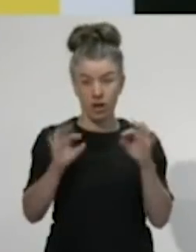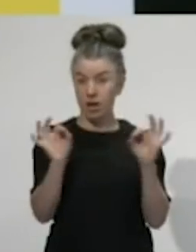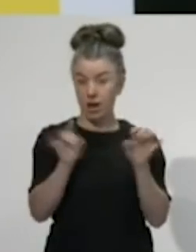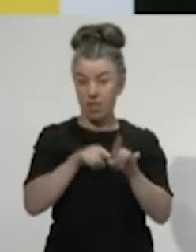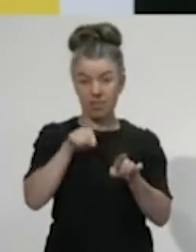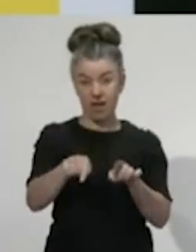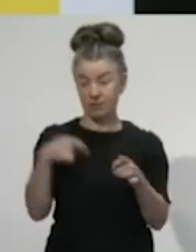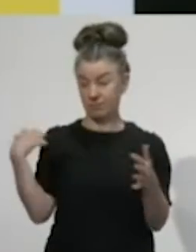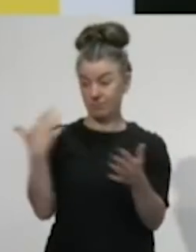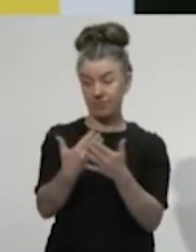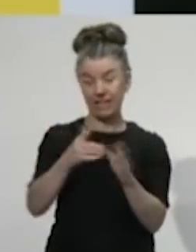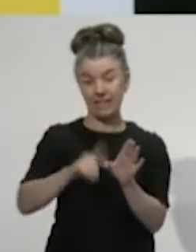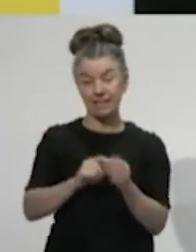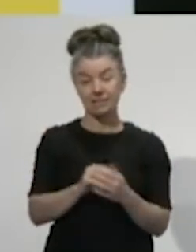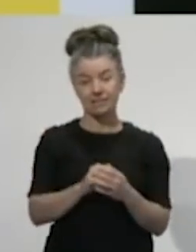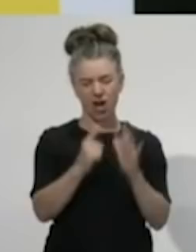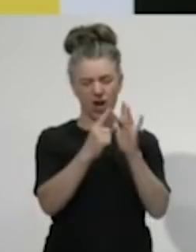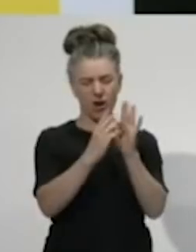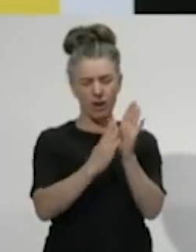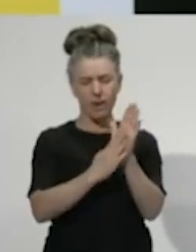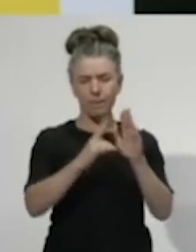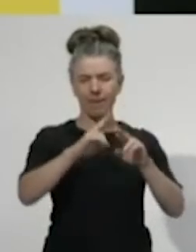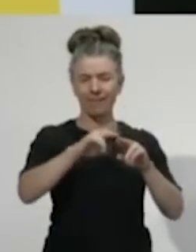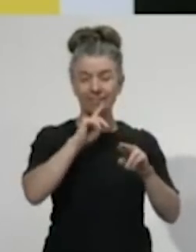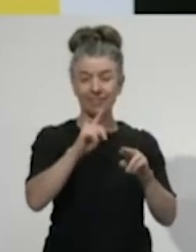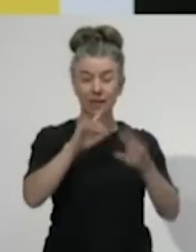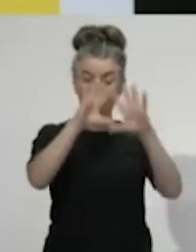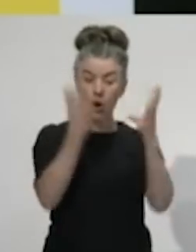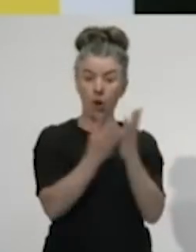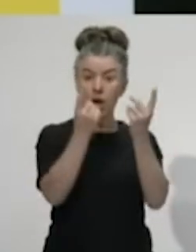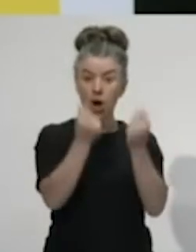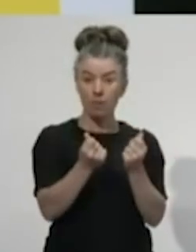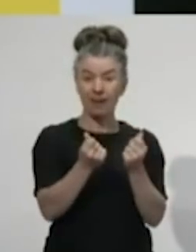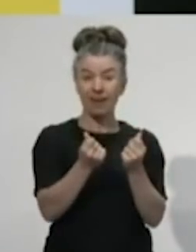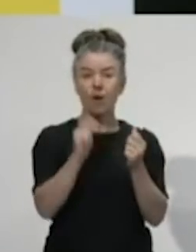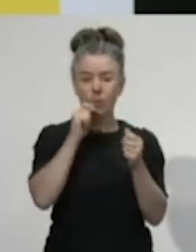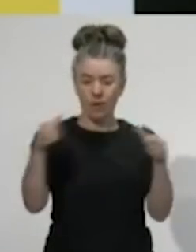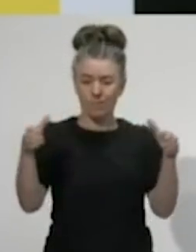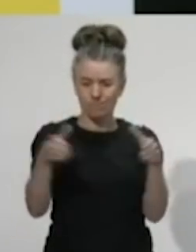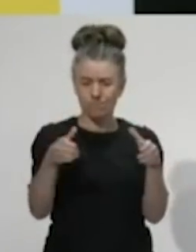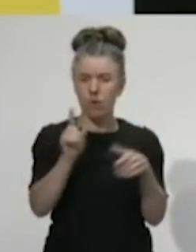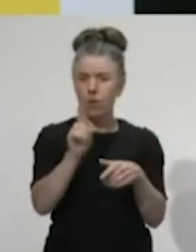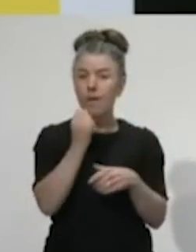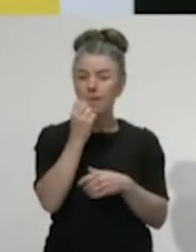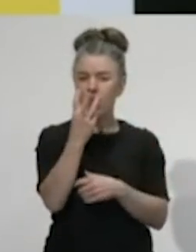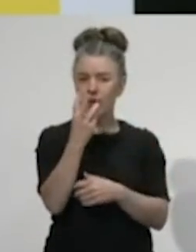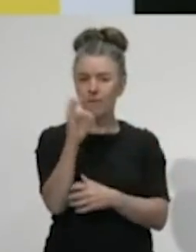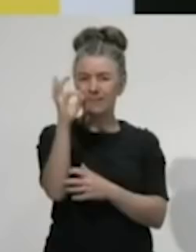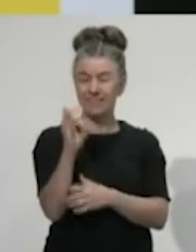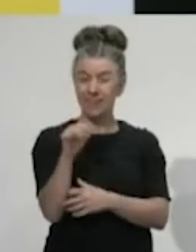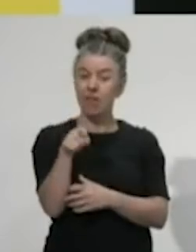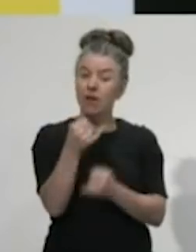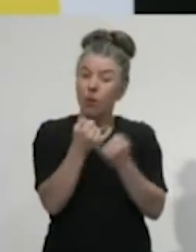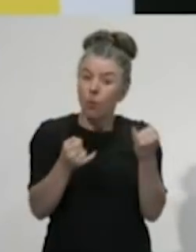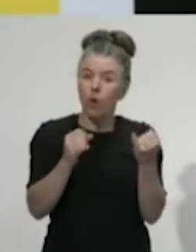The International Monetary Fund predicts the global economy will contract by 3% in 2020, much worse than during the global